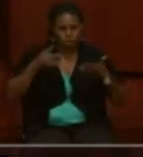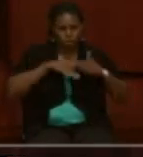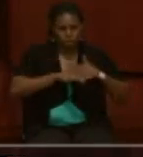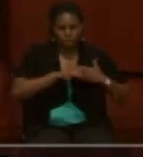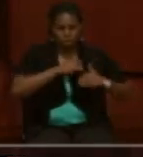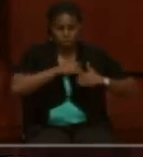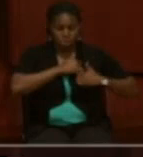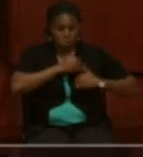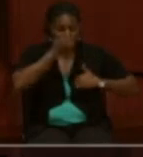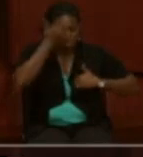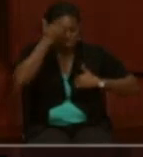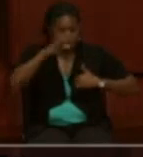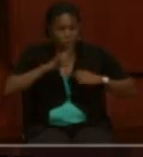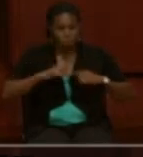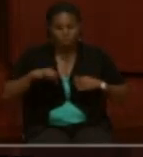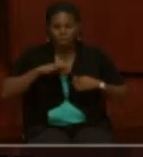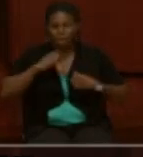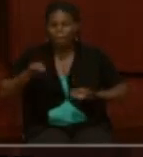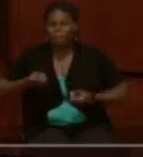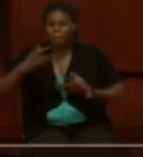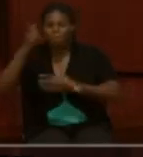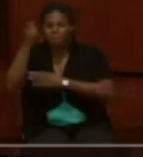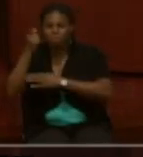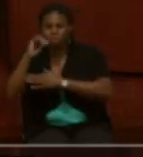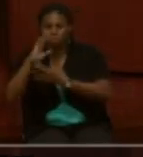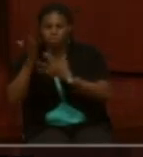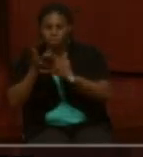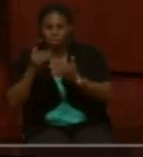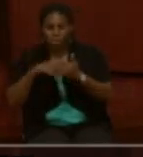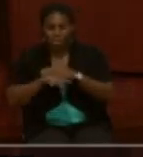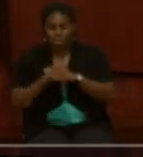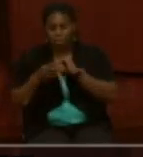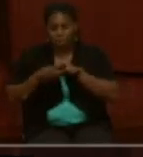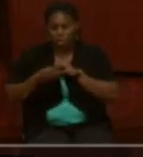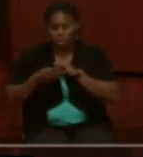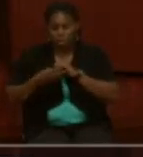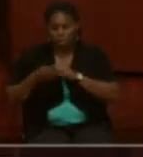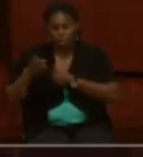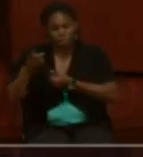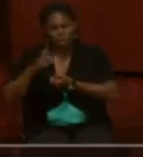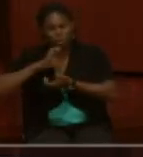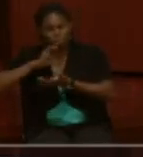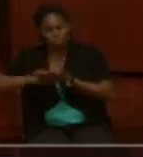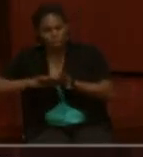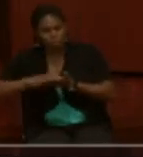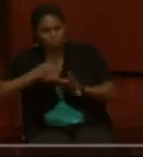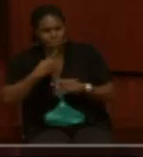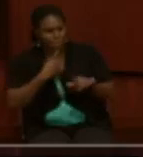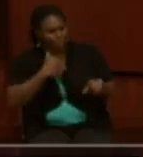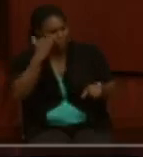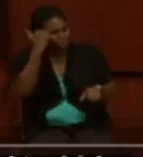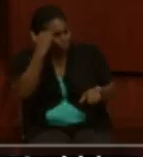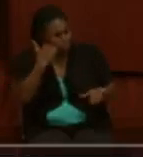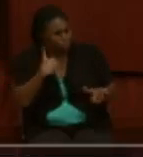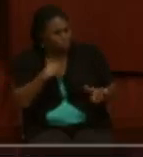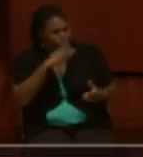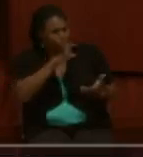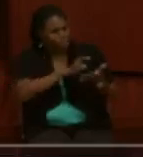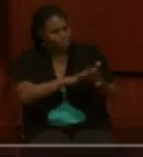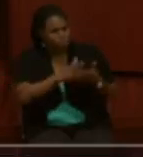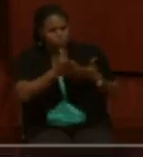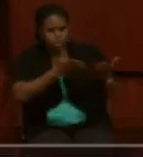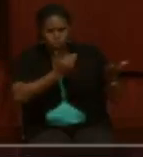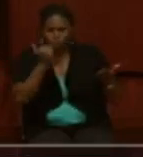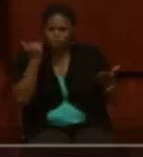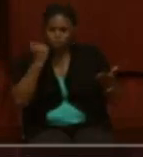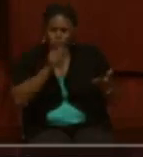many pension files at the National Archives with widows writing in saying that they know their husband served. They know what